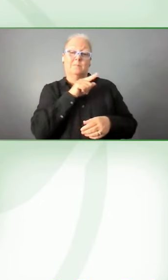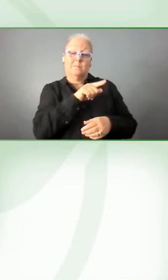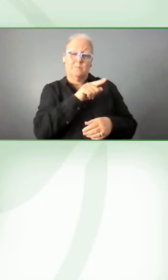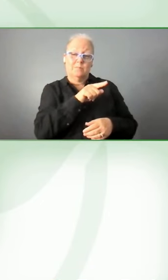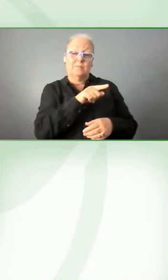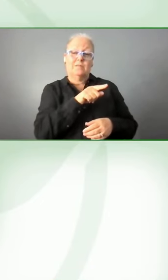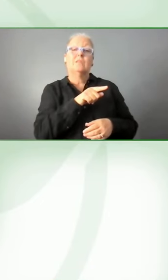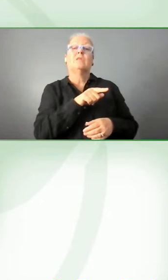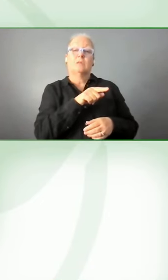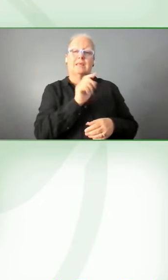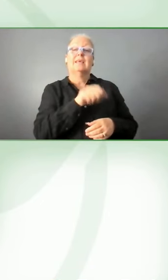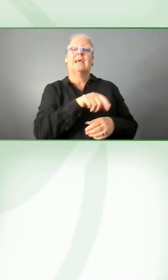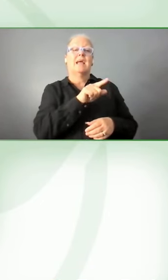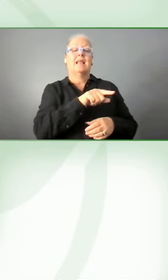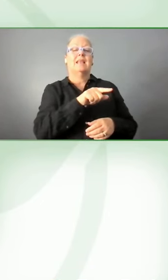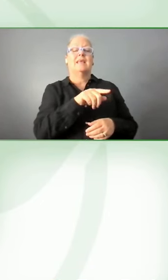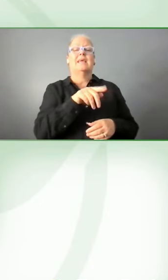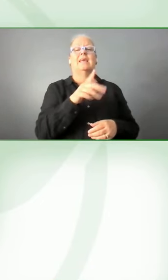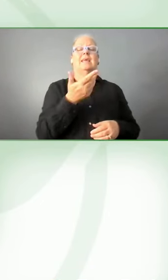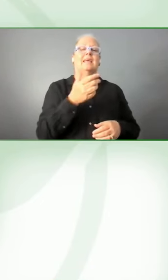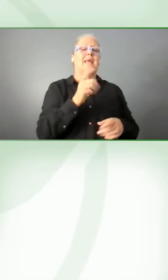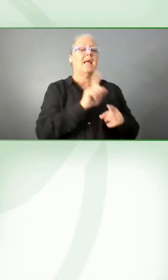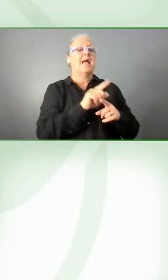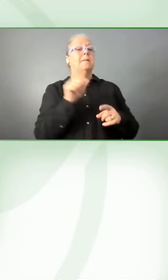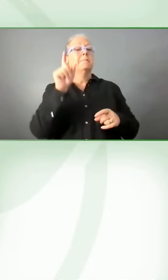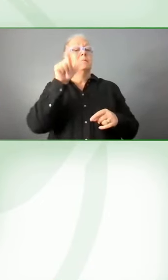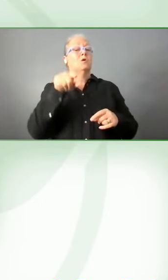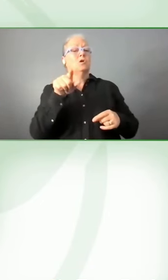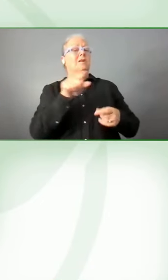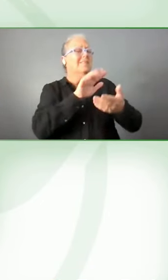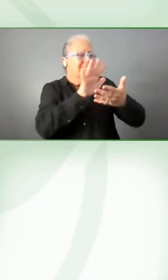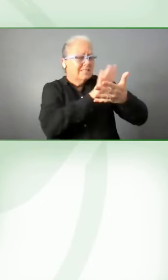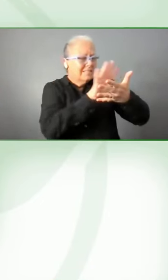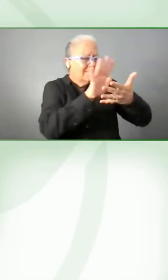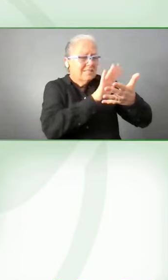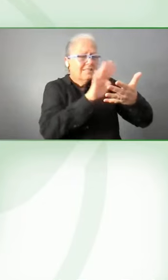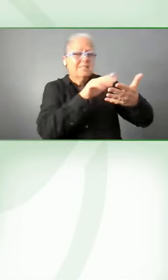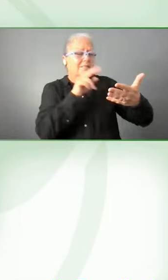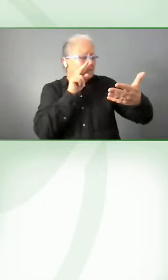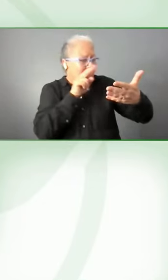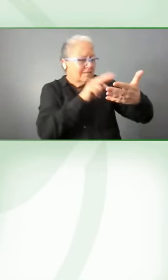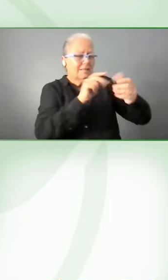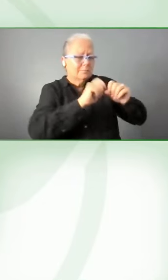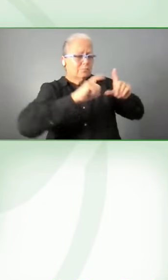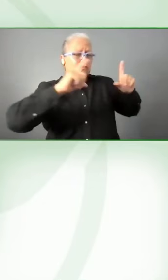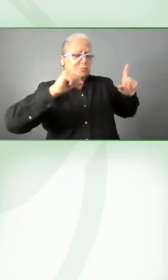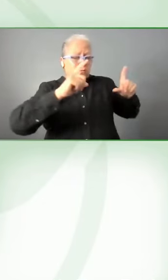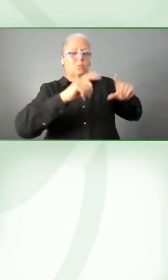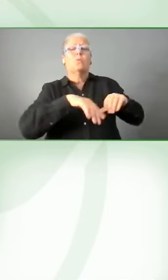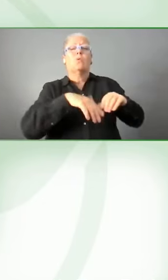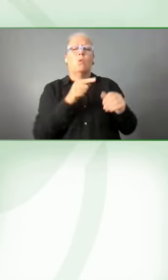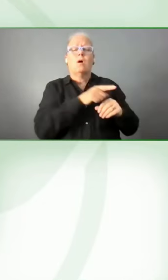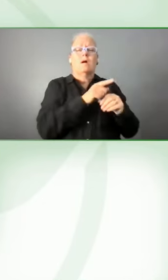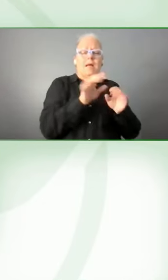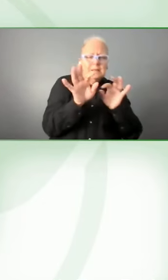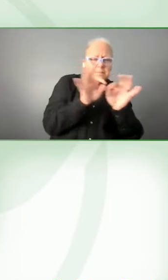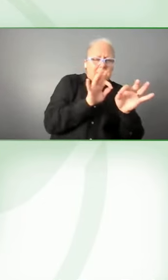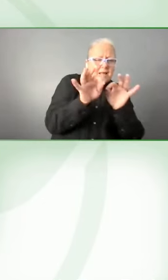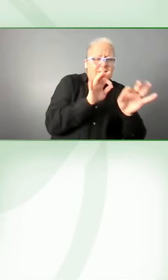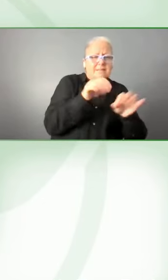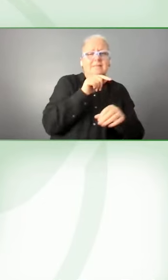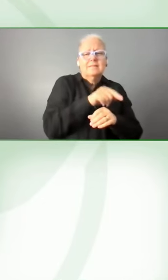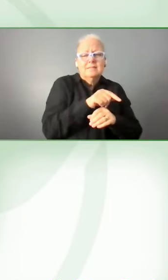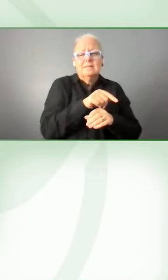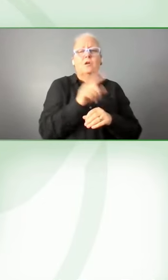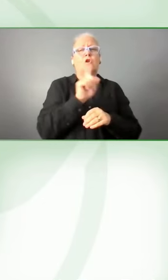allowed to a student using a screen reader or described in a way that displays the equation, but, you know, of course doesn't give the answer.